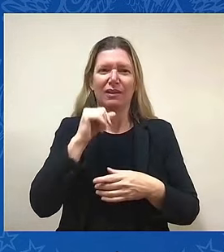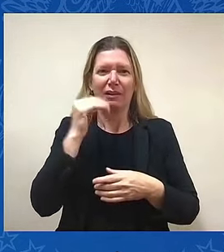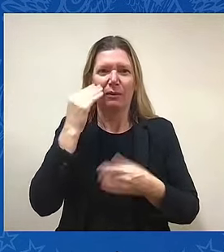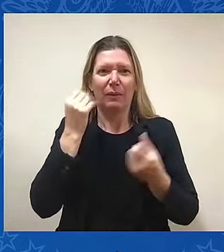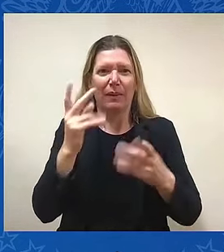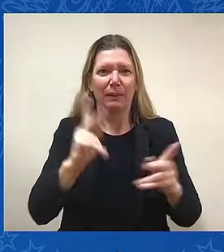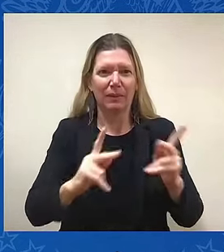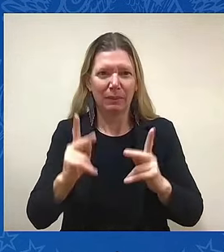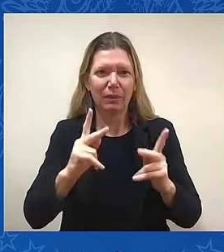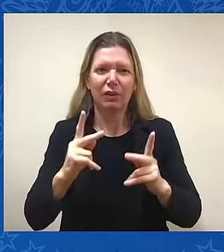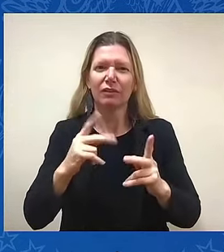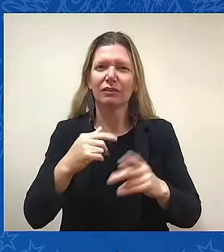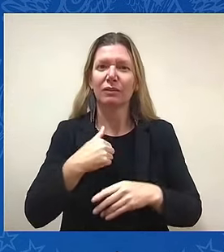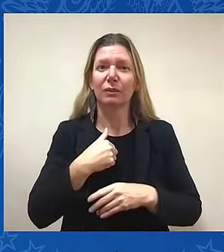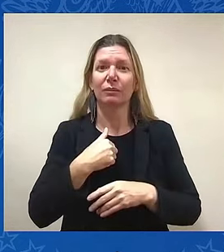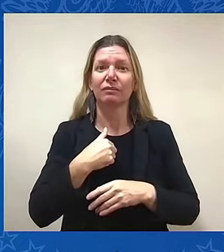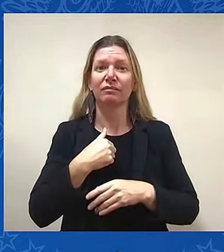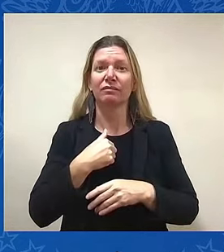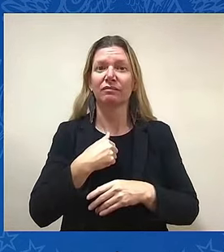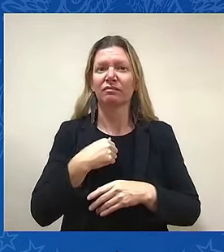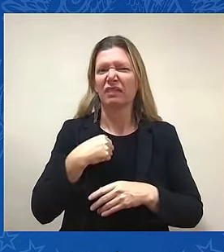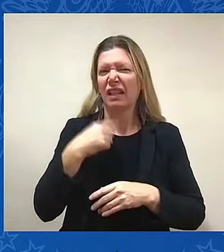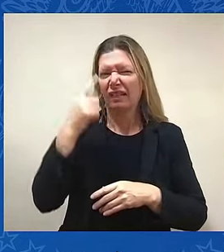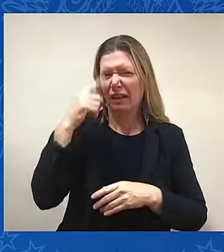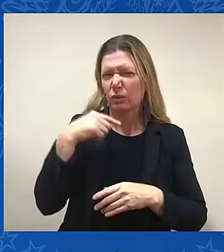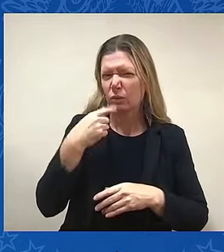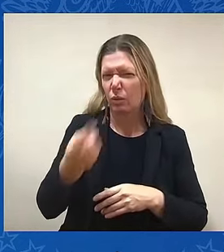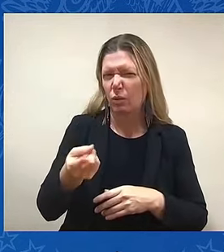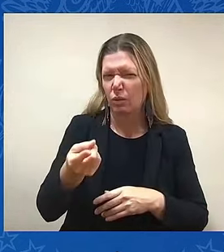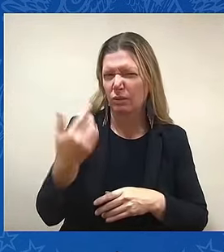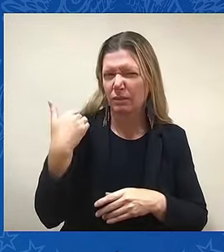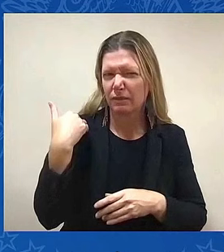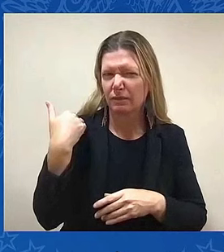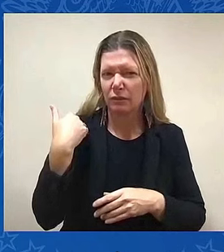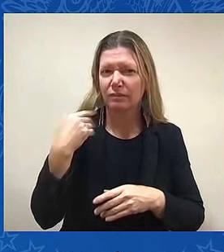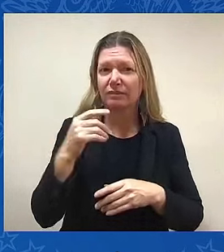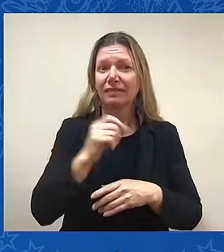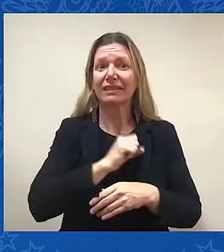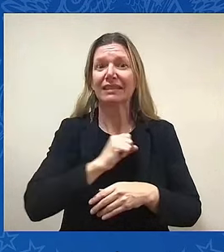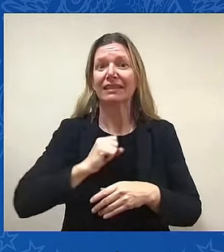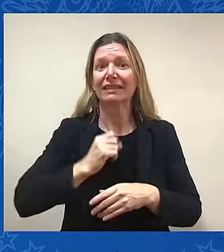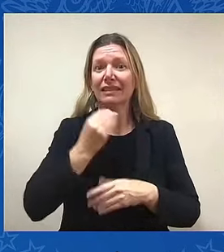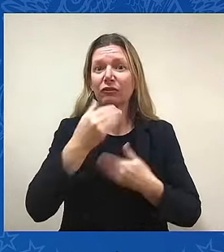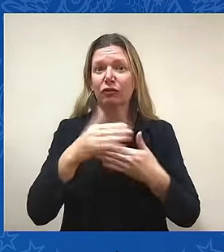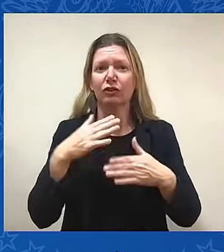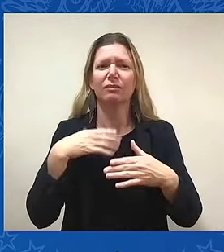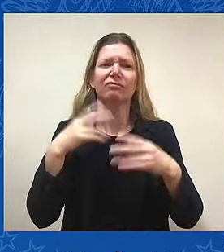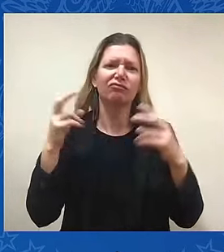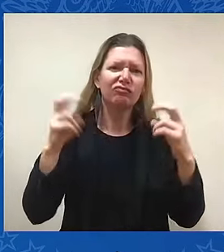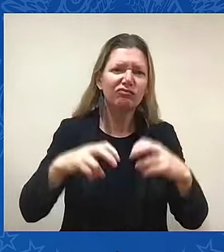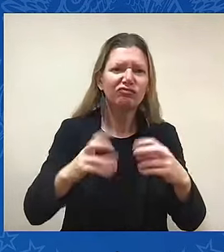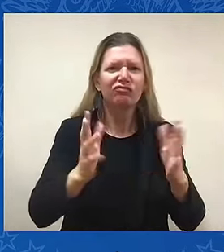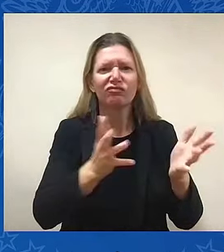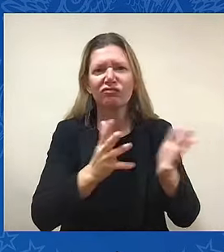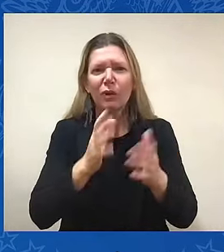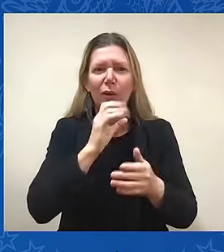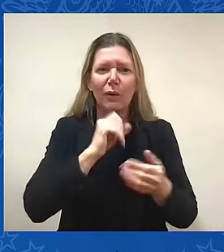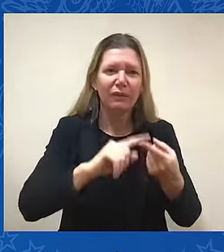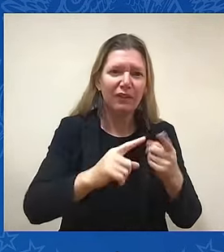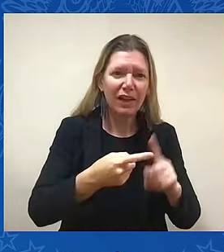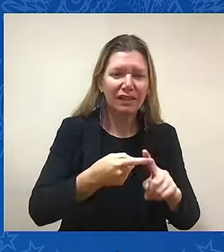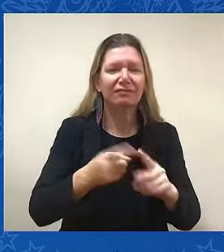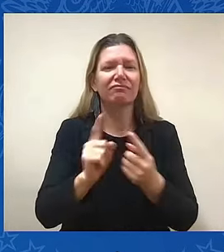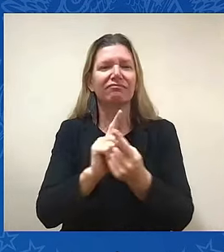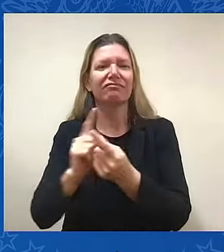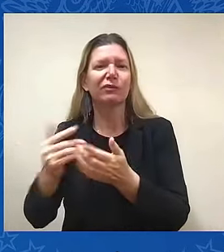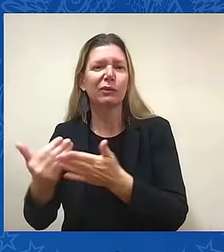and to sit down and talk with all my old friends and get to know new ones. It turned out there's no dining room there anymore.